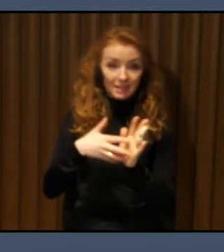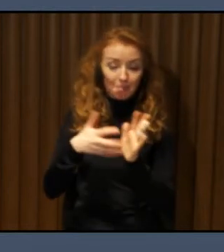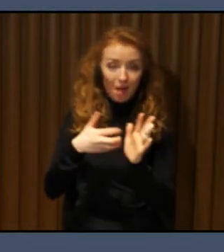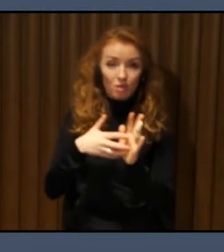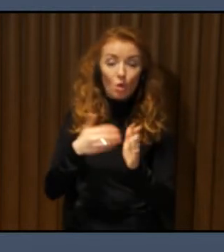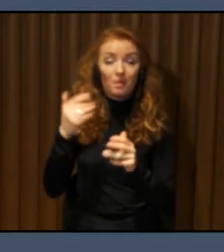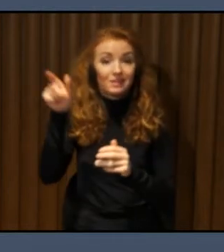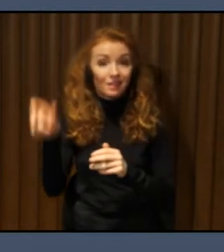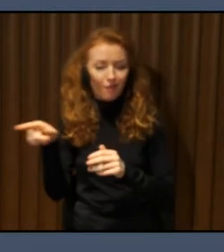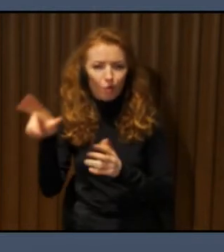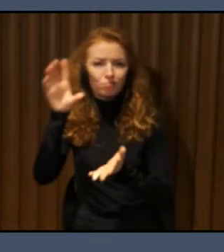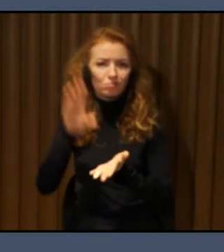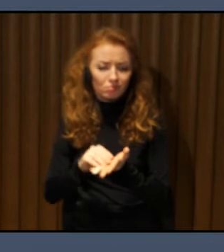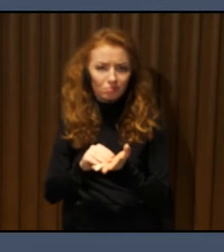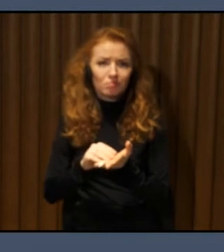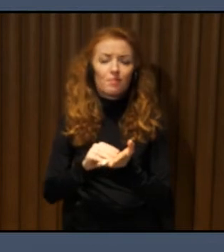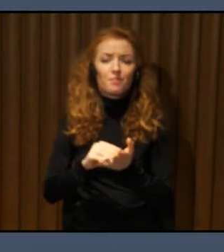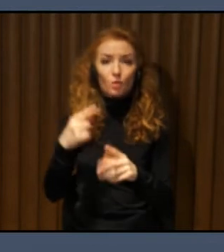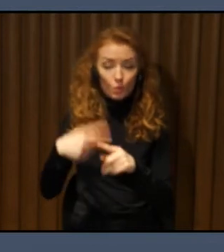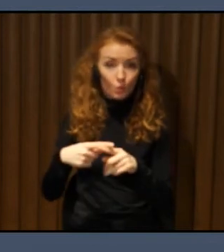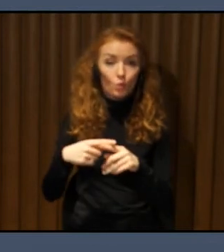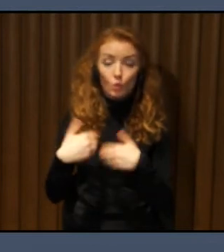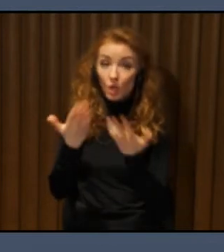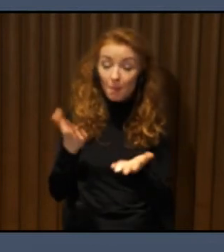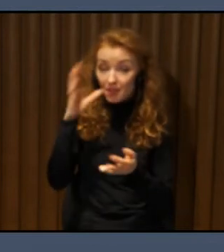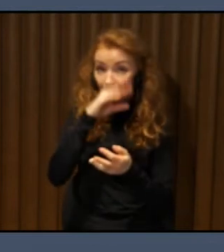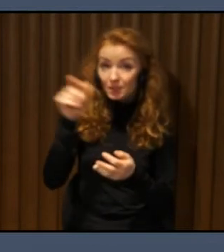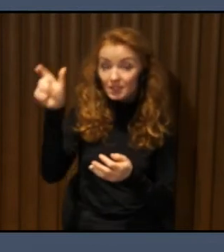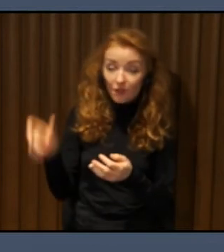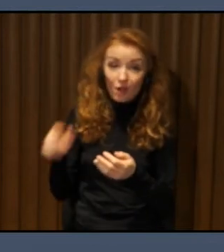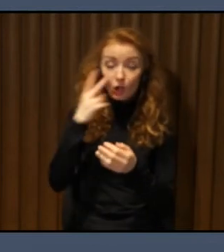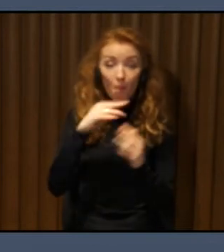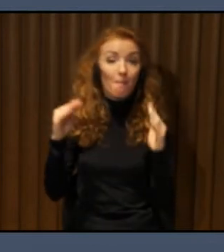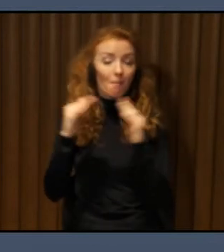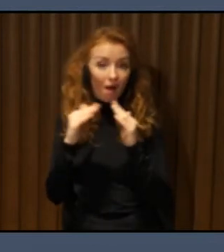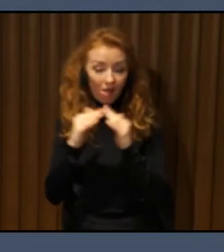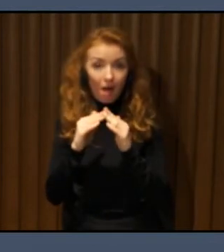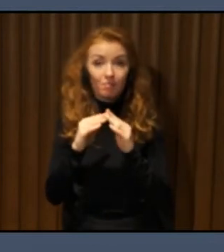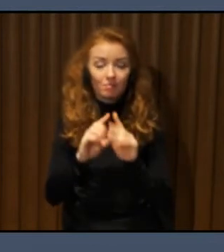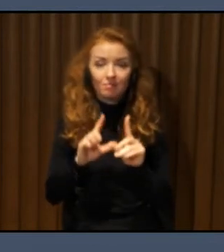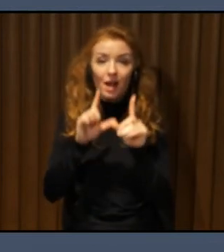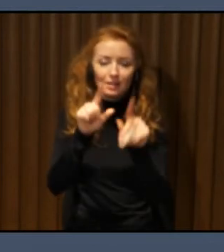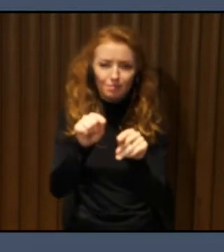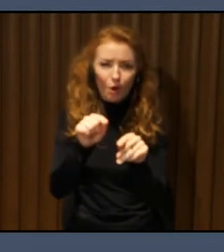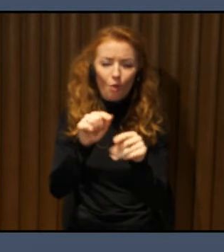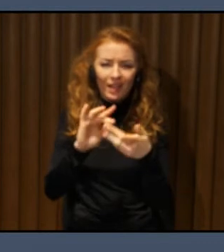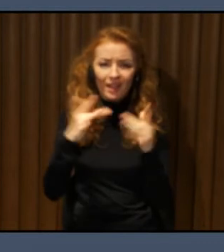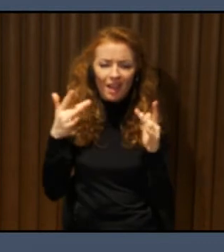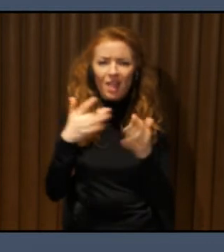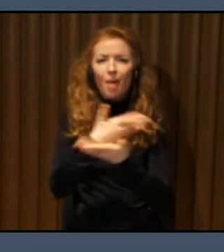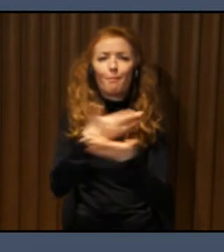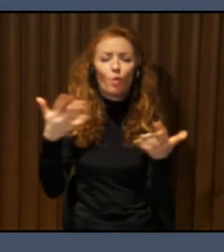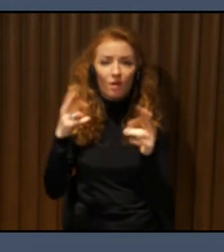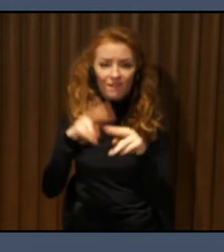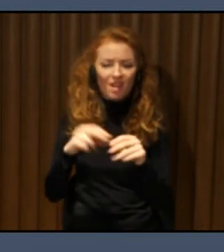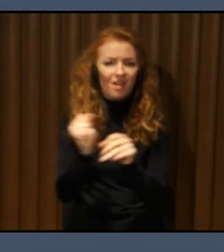app that will help them to go from their home to any destination through any transportation authority that works outdoor